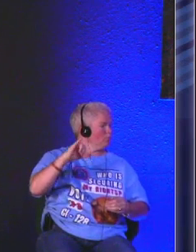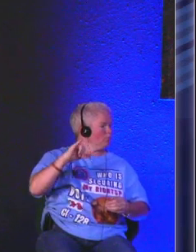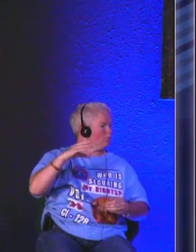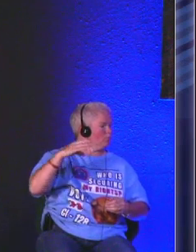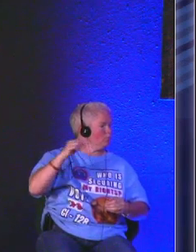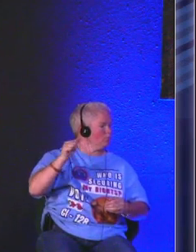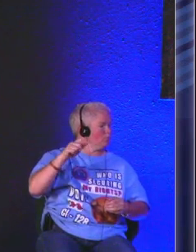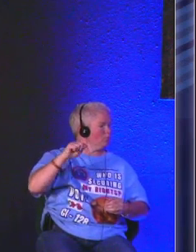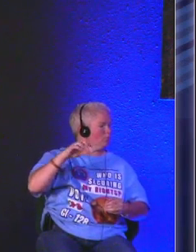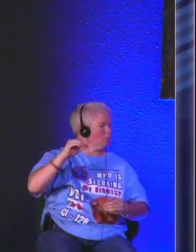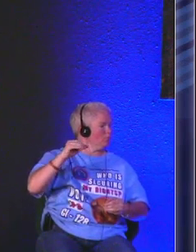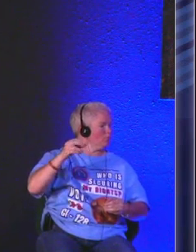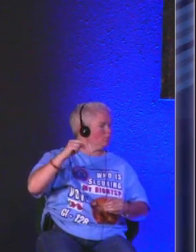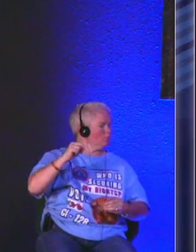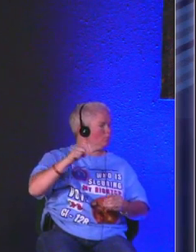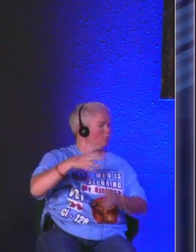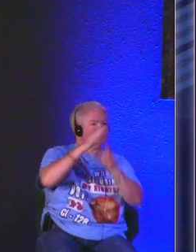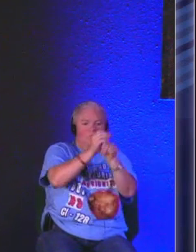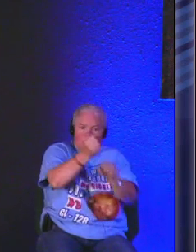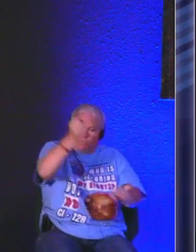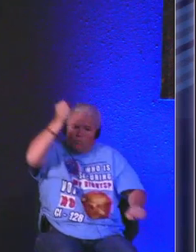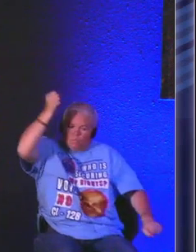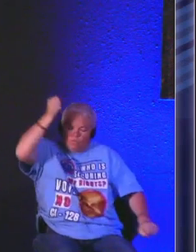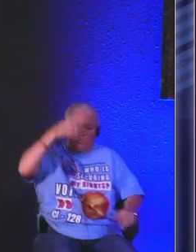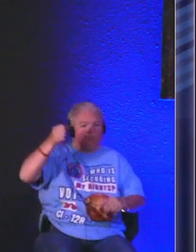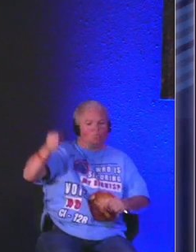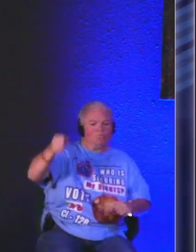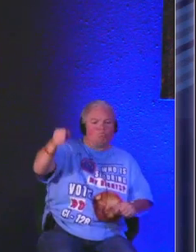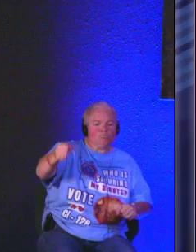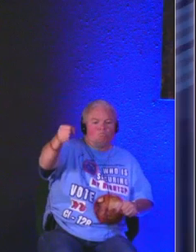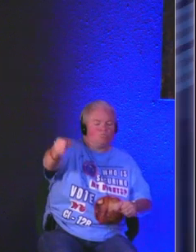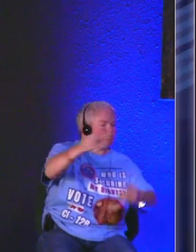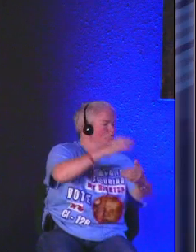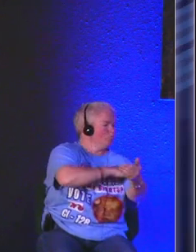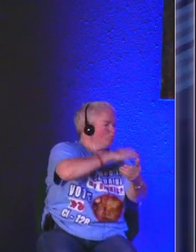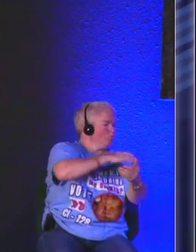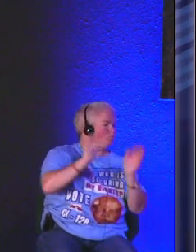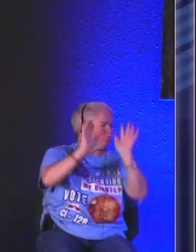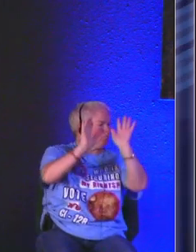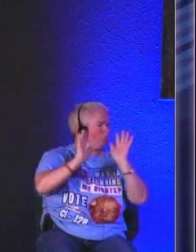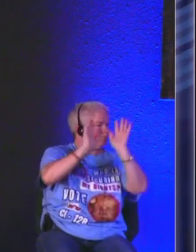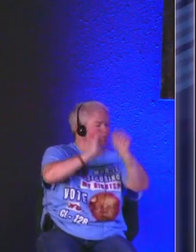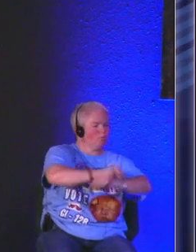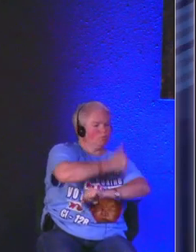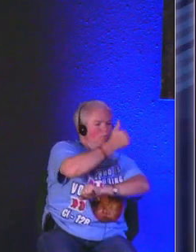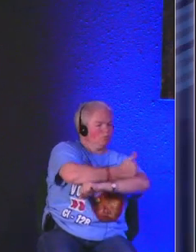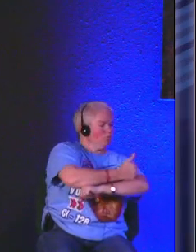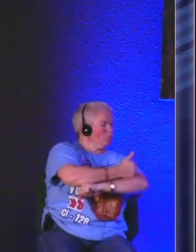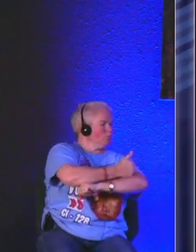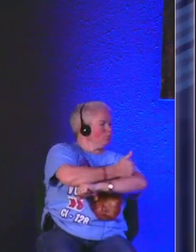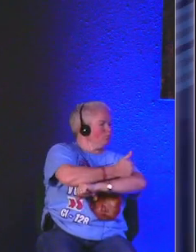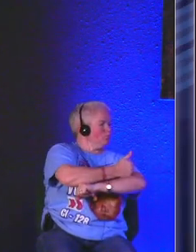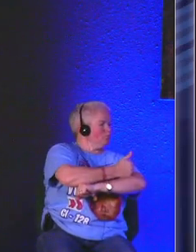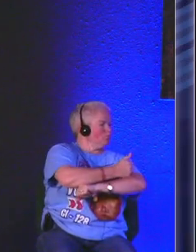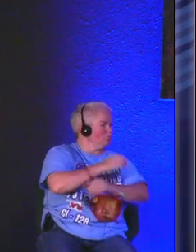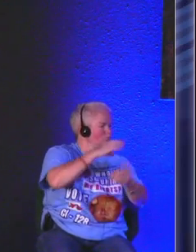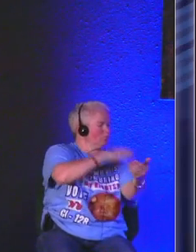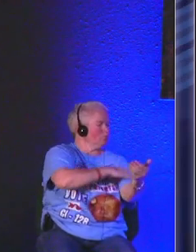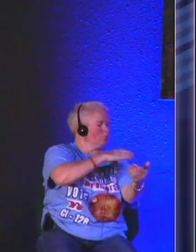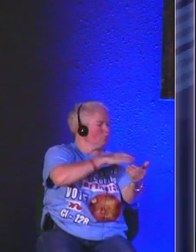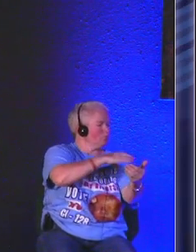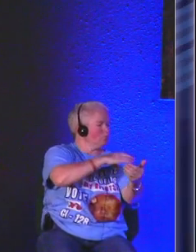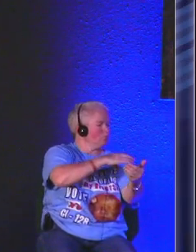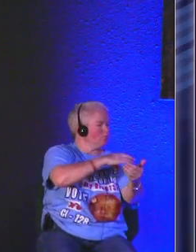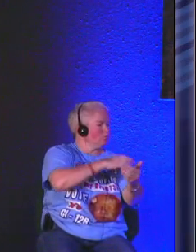rod and a staff symbolizes God's strength power and authority it is a